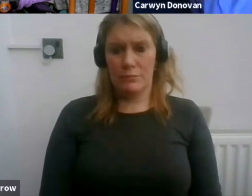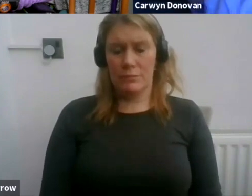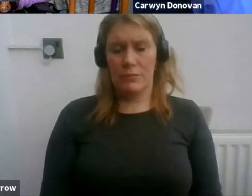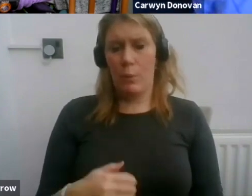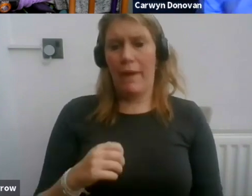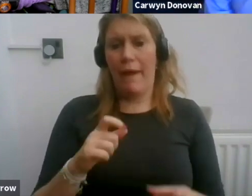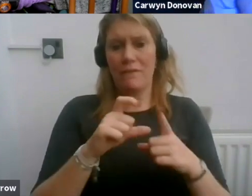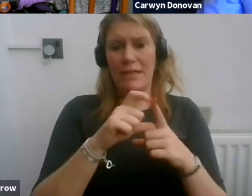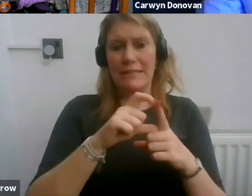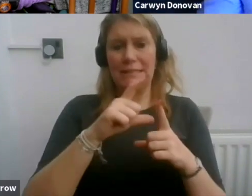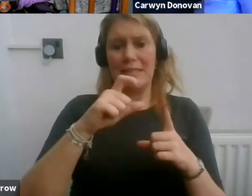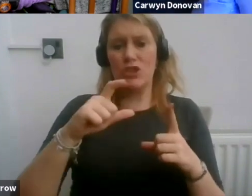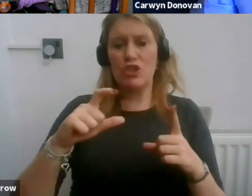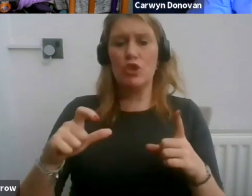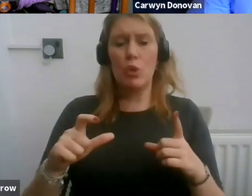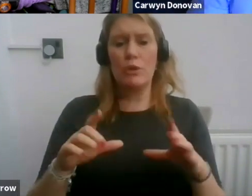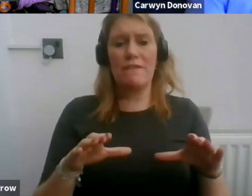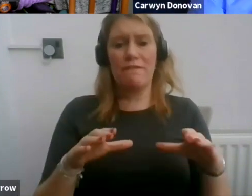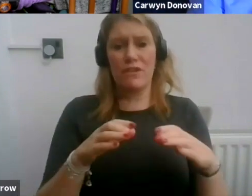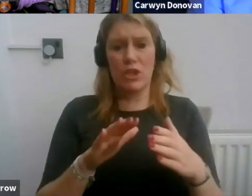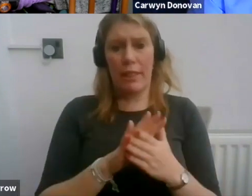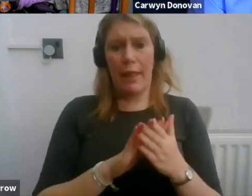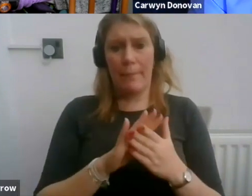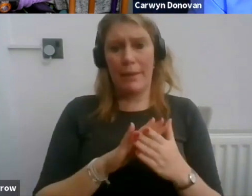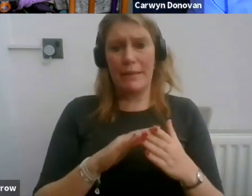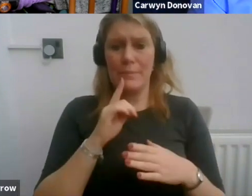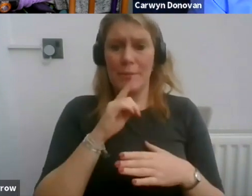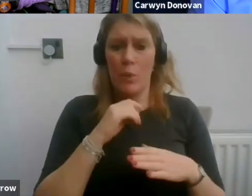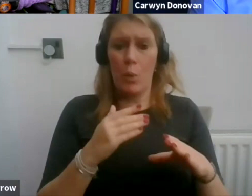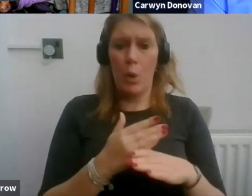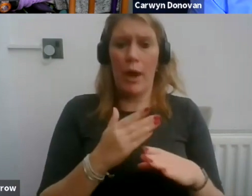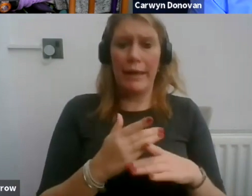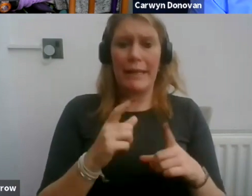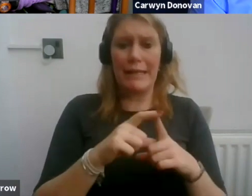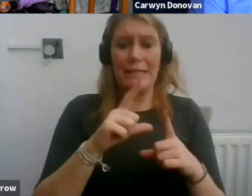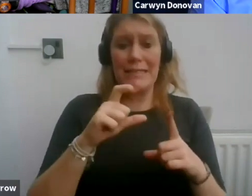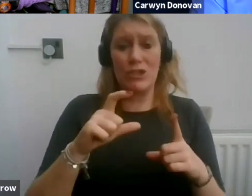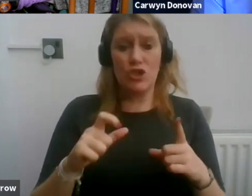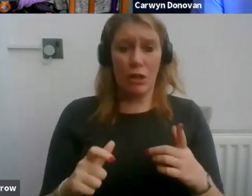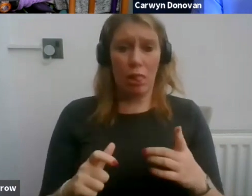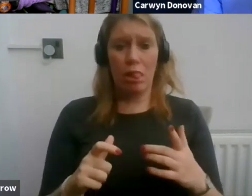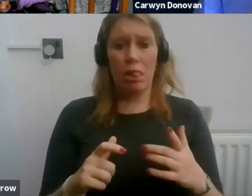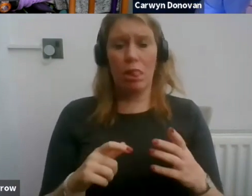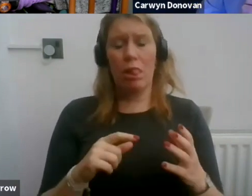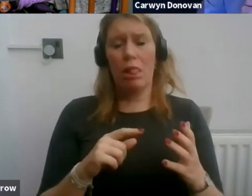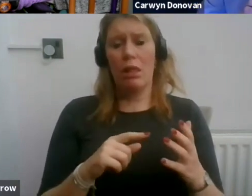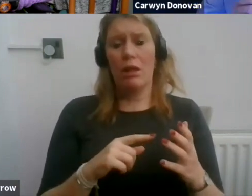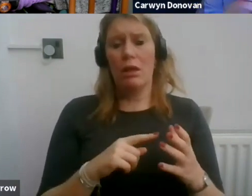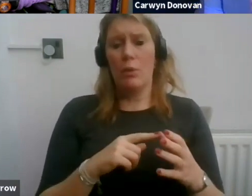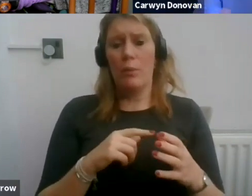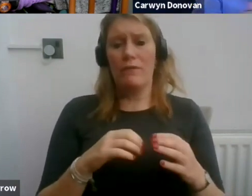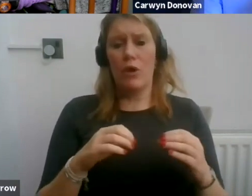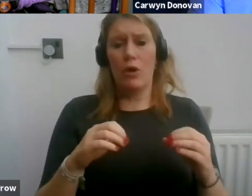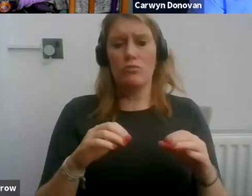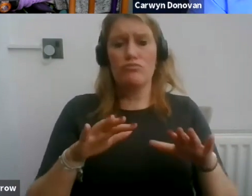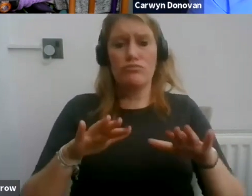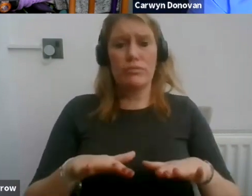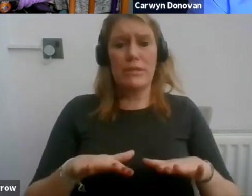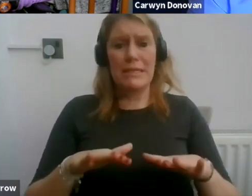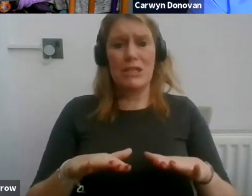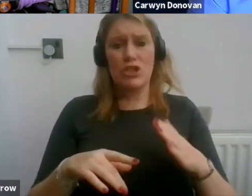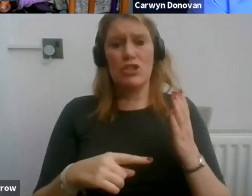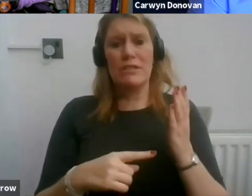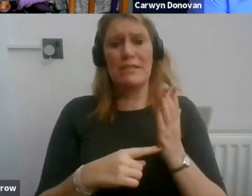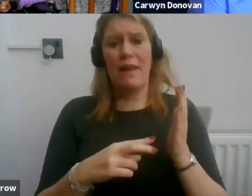division, which covers those working in digital industries. We've got British Telecom, the members